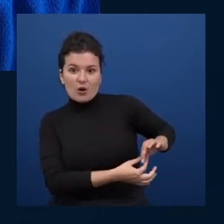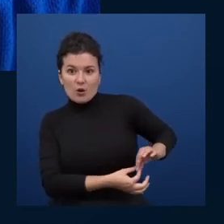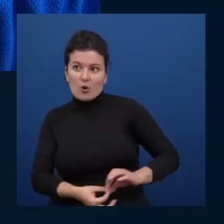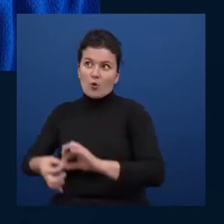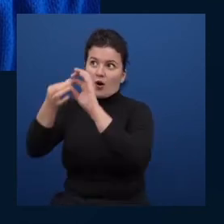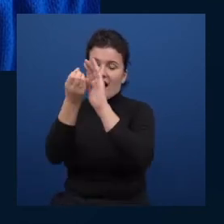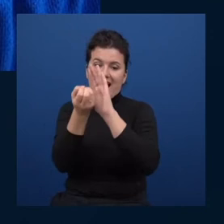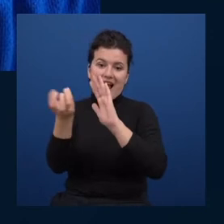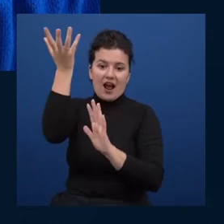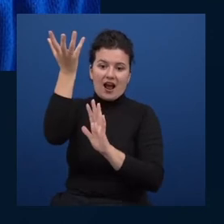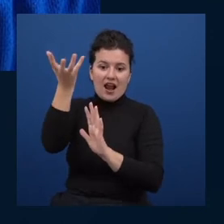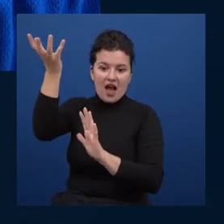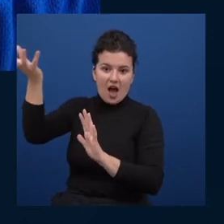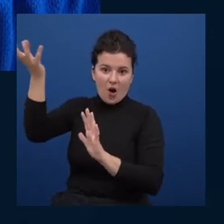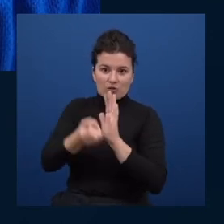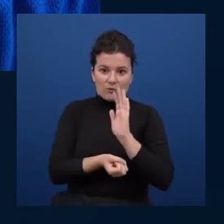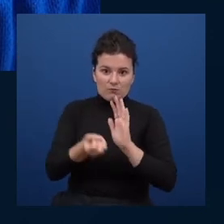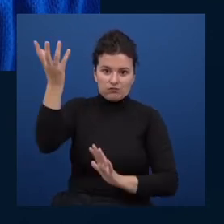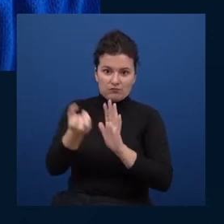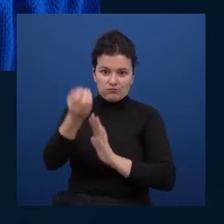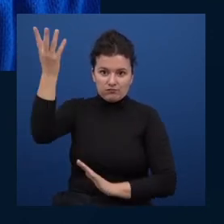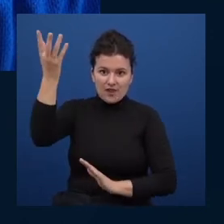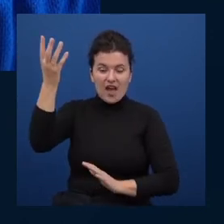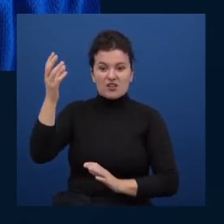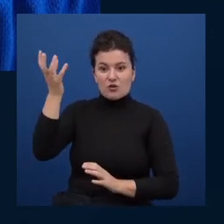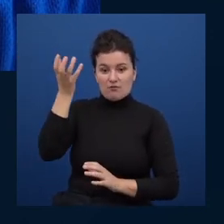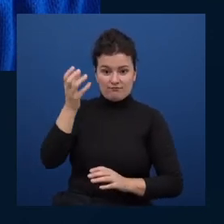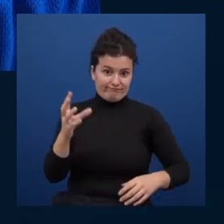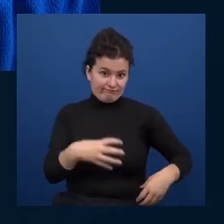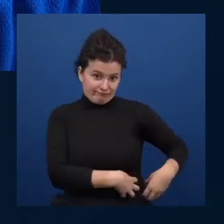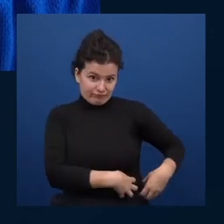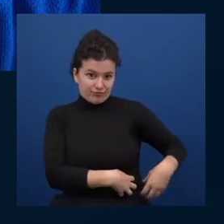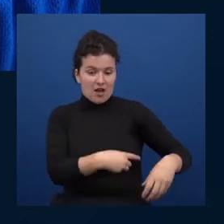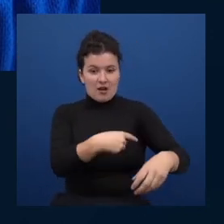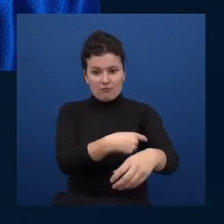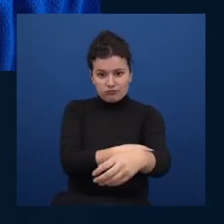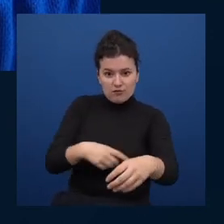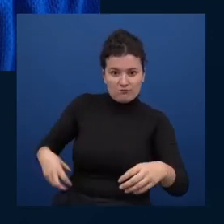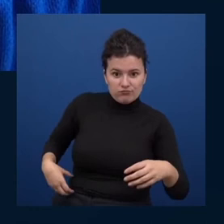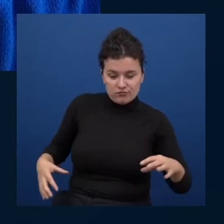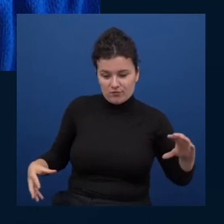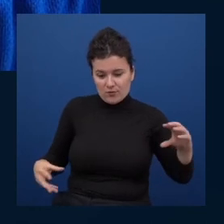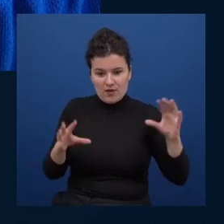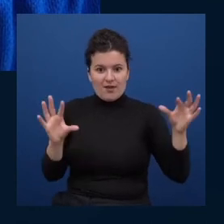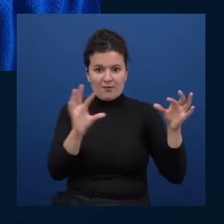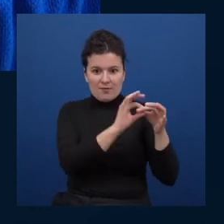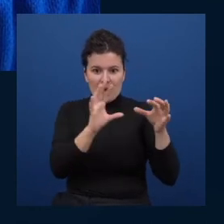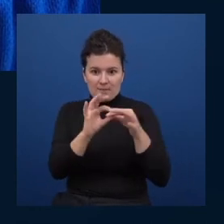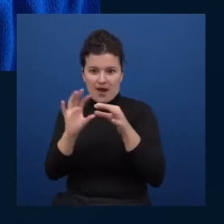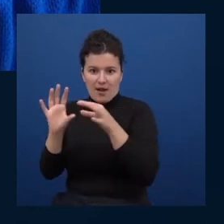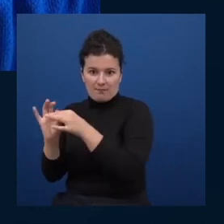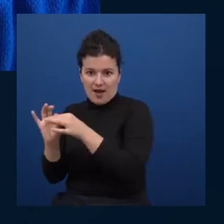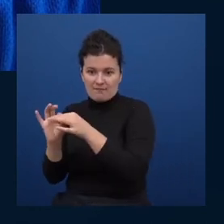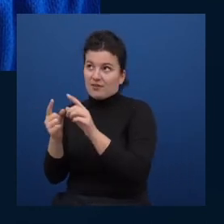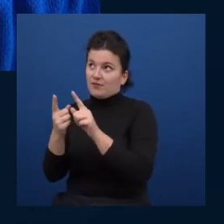these things are different individual pieces of technology that allow me to pretend